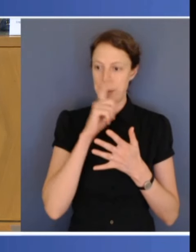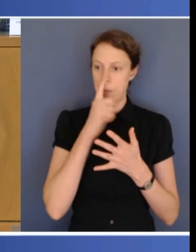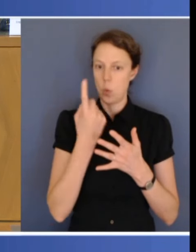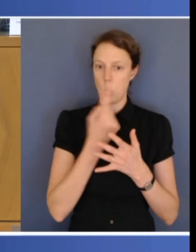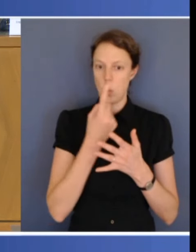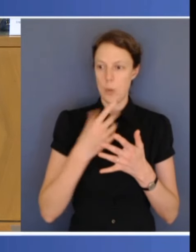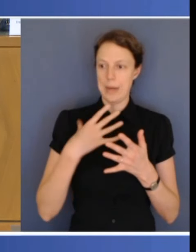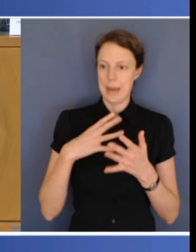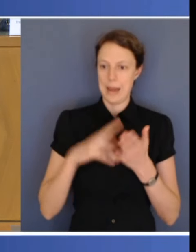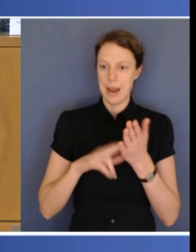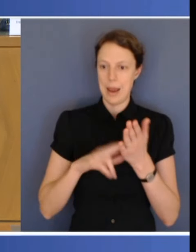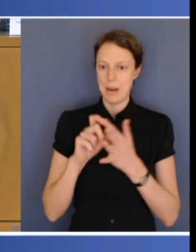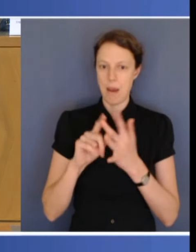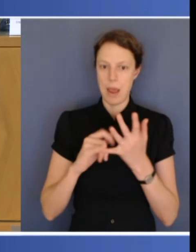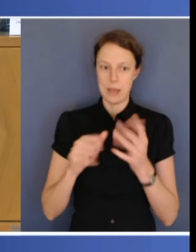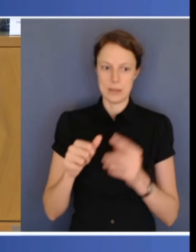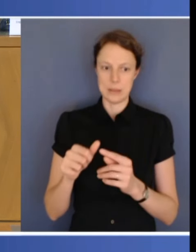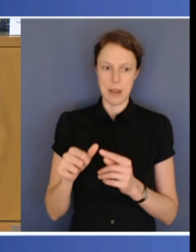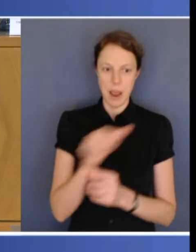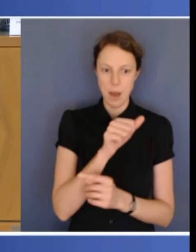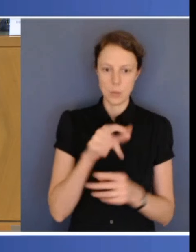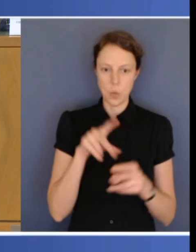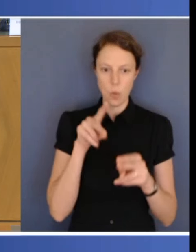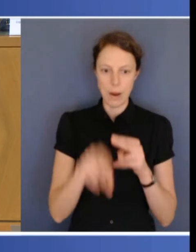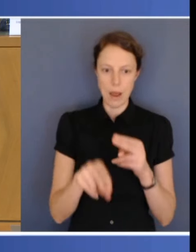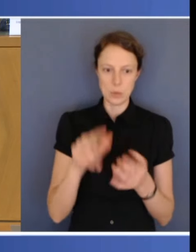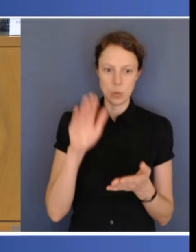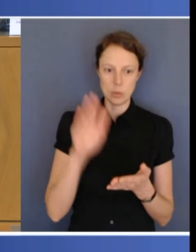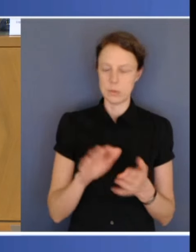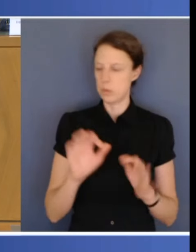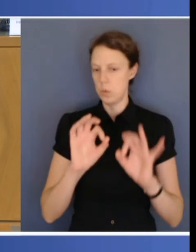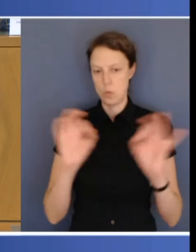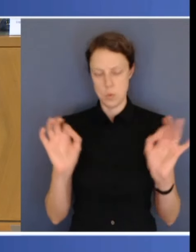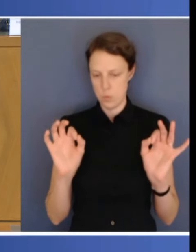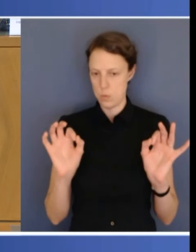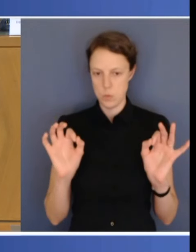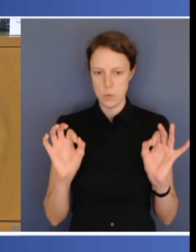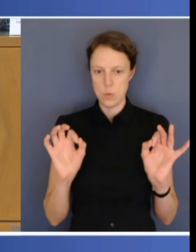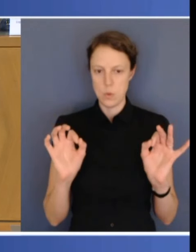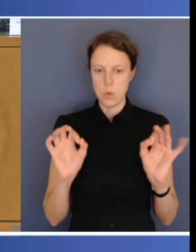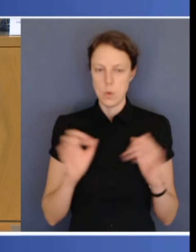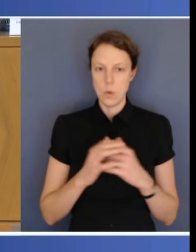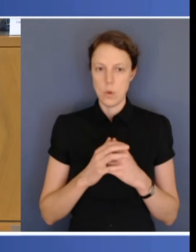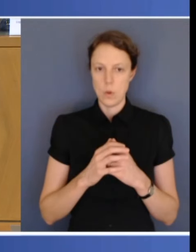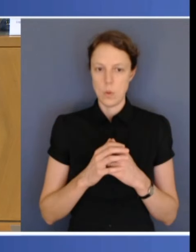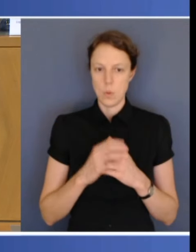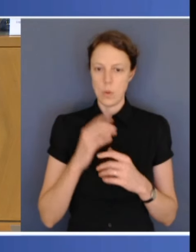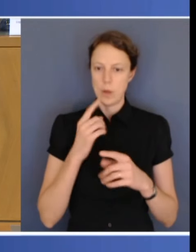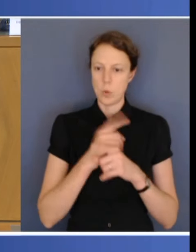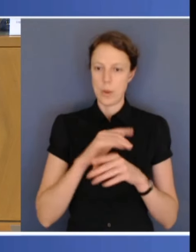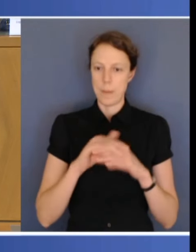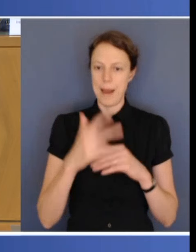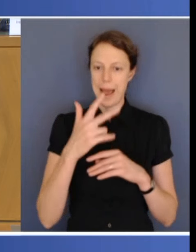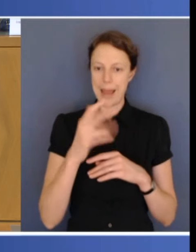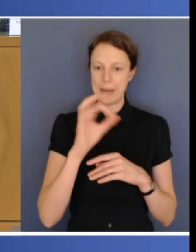It doesn't mean any cuts. We're talking about an 8% growth target as well. That's